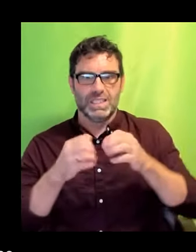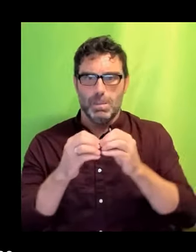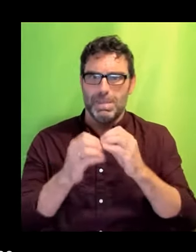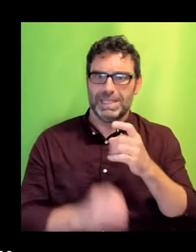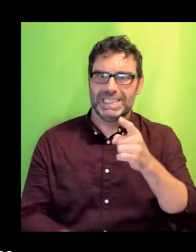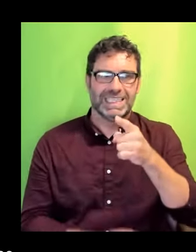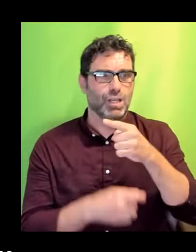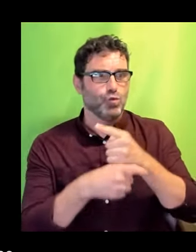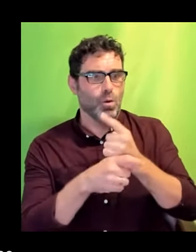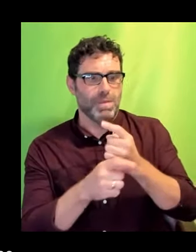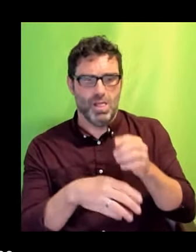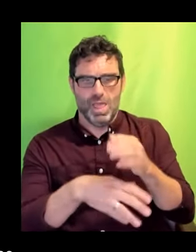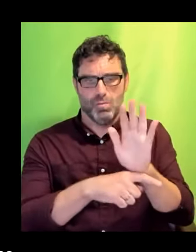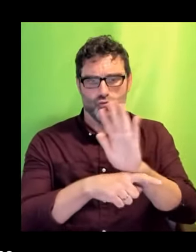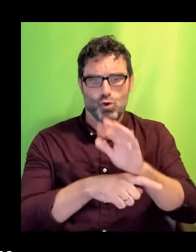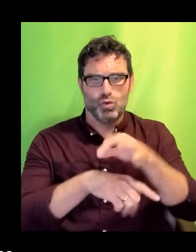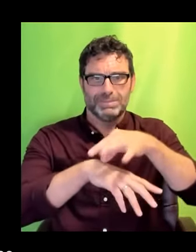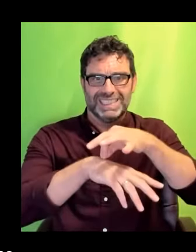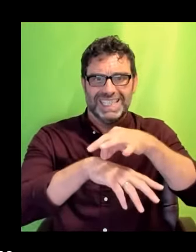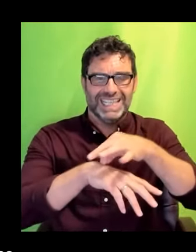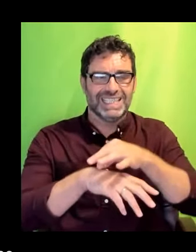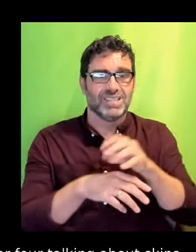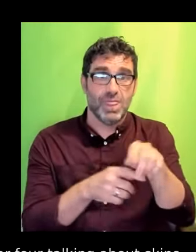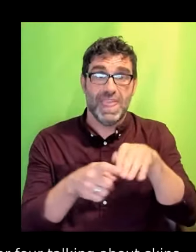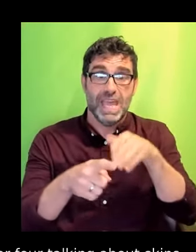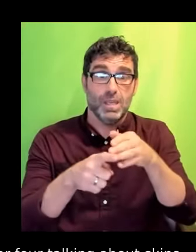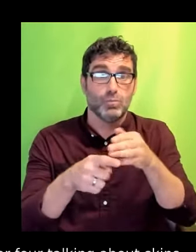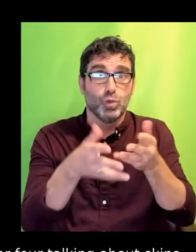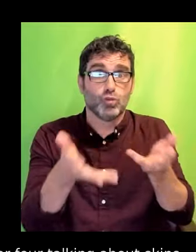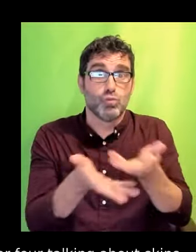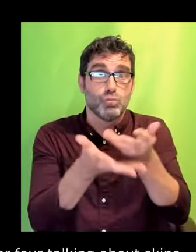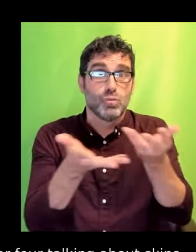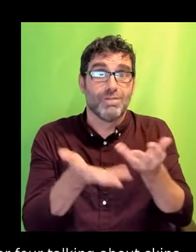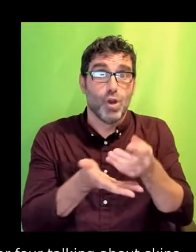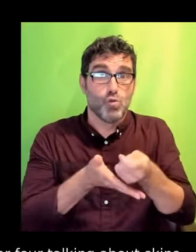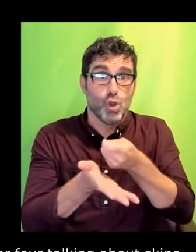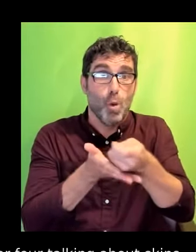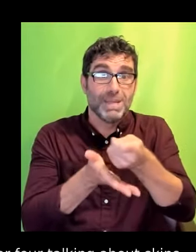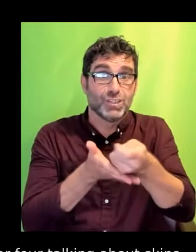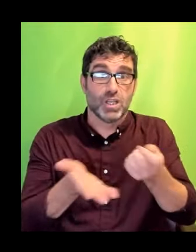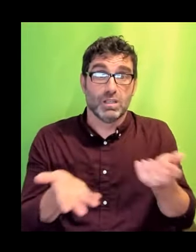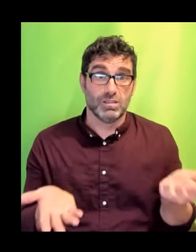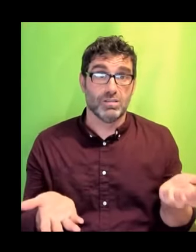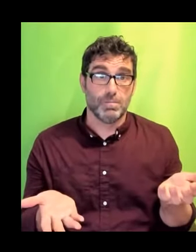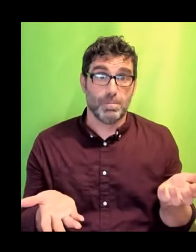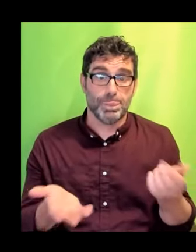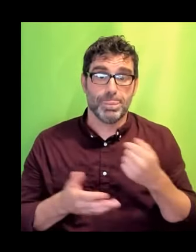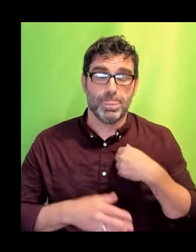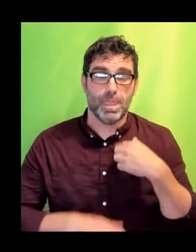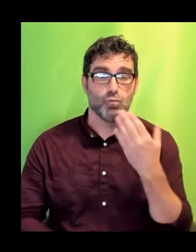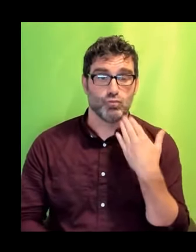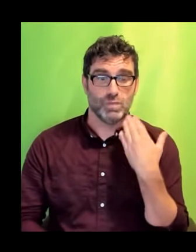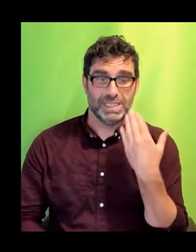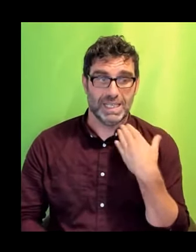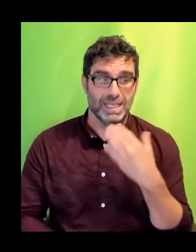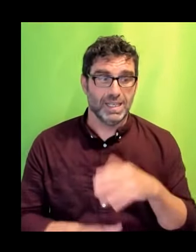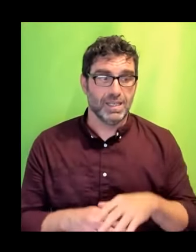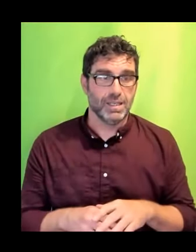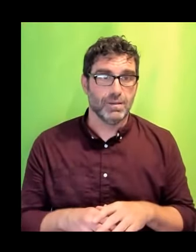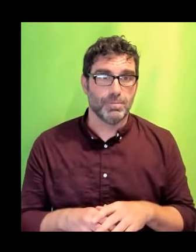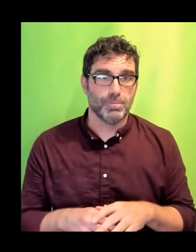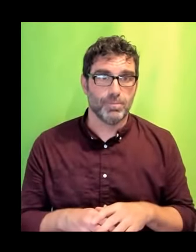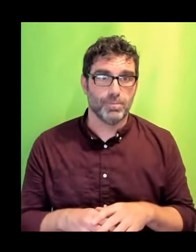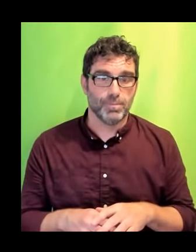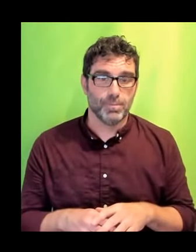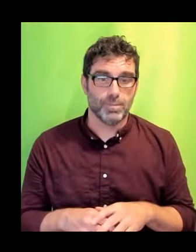This was the start of a wave. More recently, I May Destroy You, written by one of my predecessors up here, and